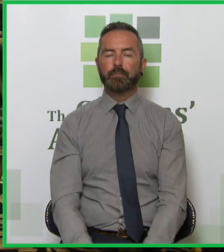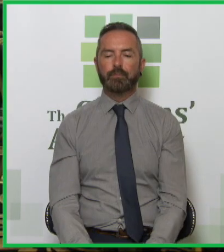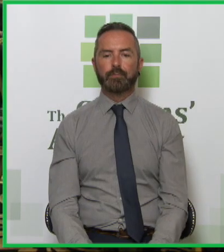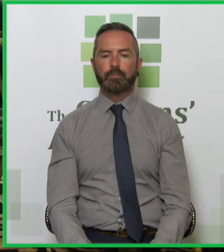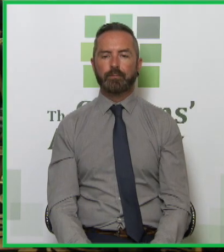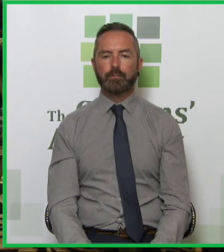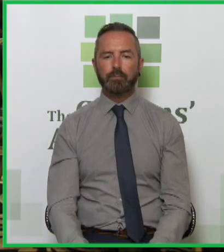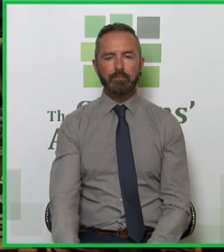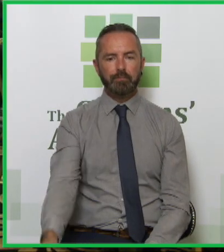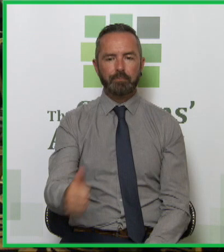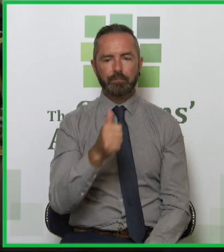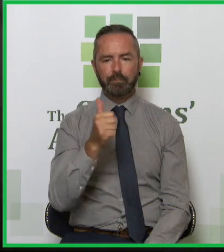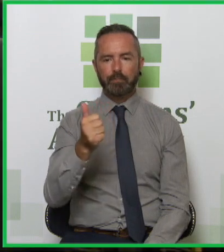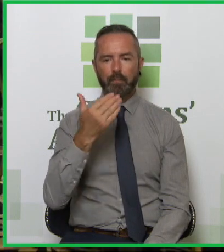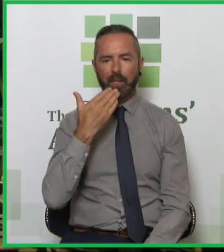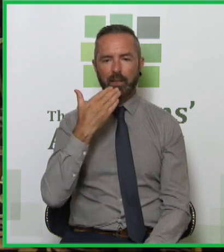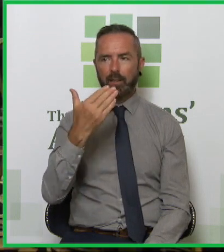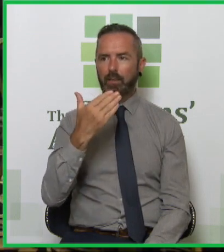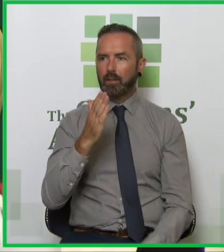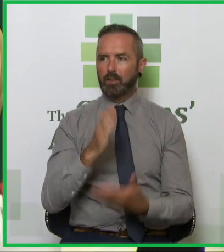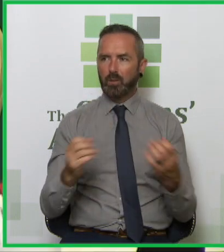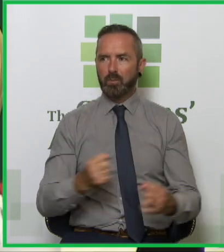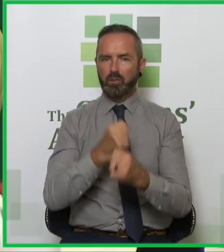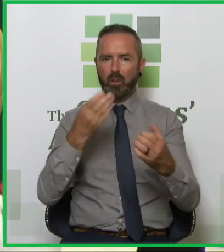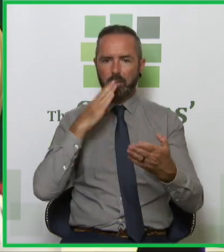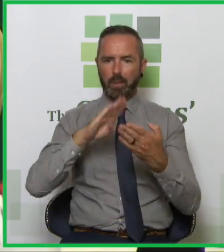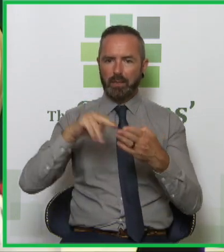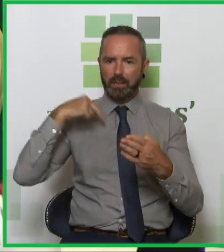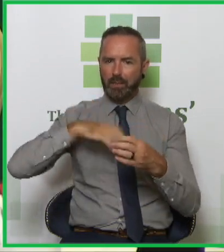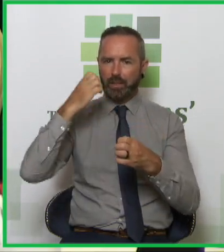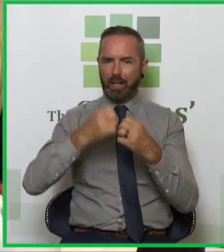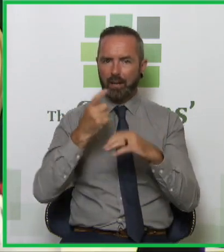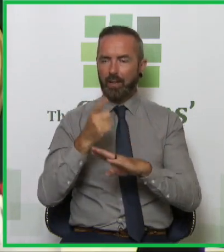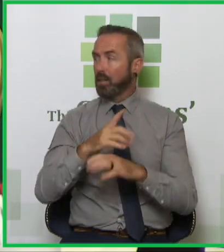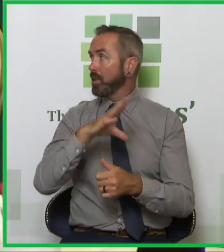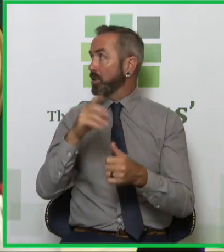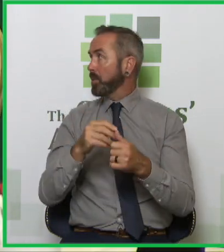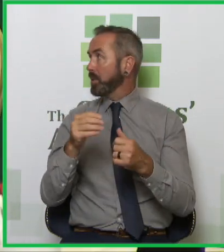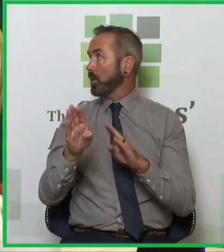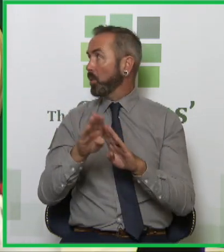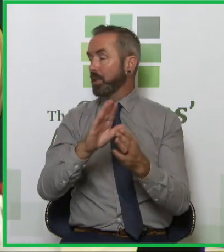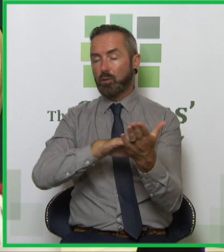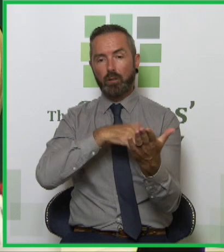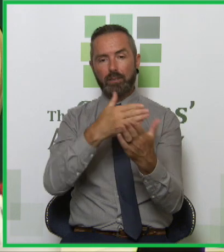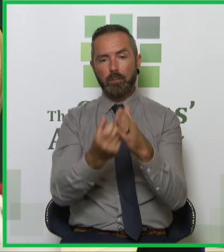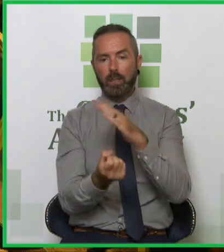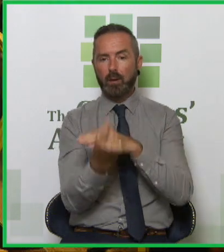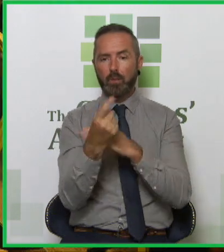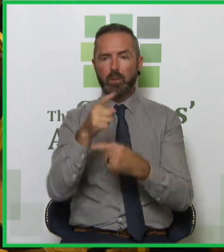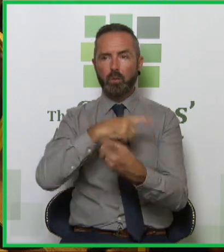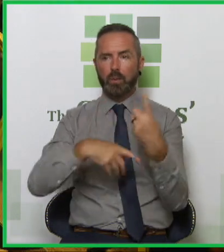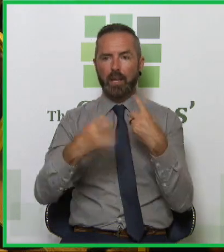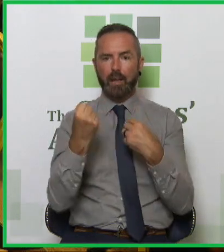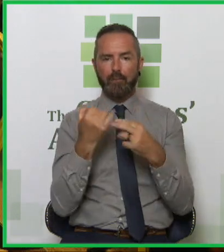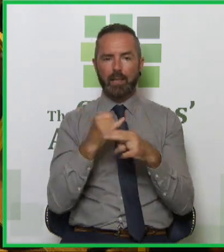Thank you and I think some kind of strong messages near the end there in particular in terms of the transformational opportunity that we have as the